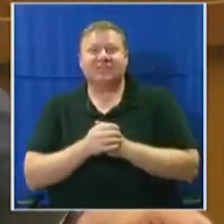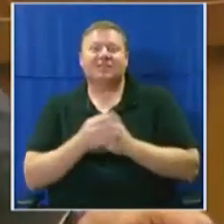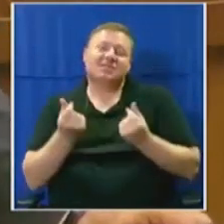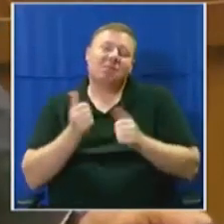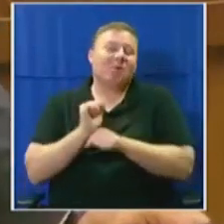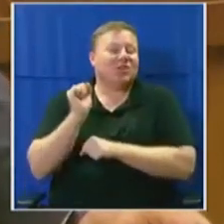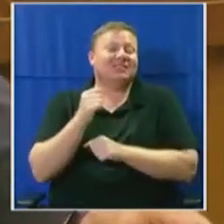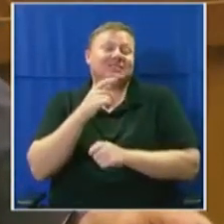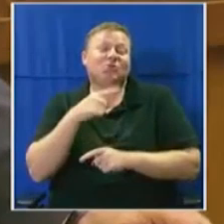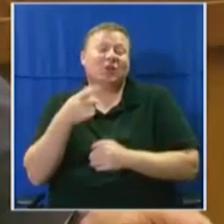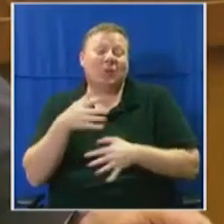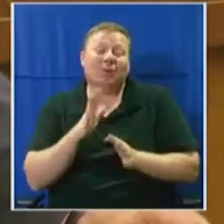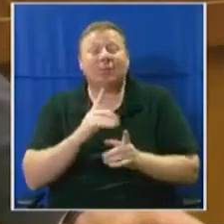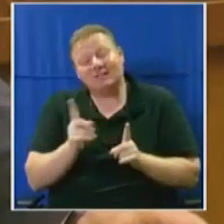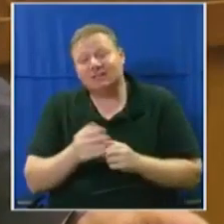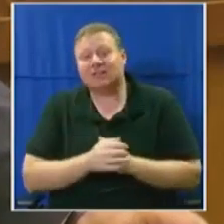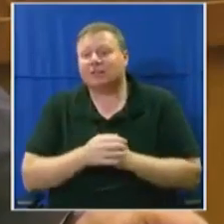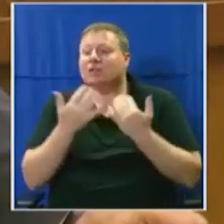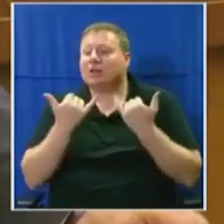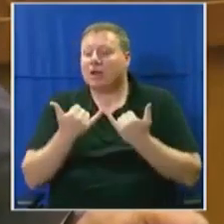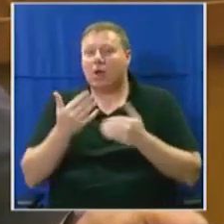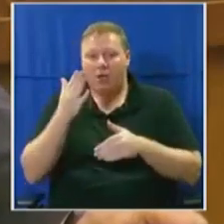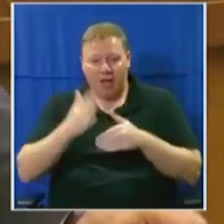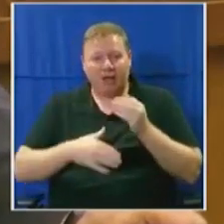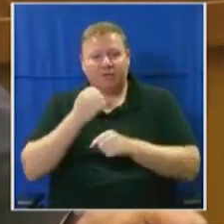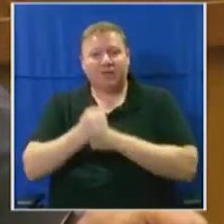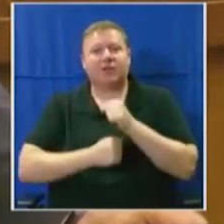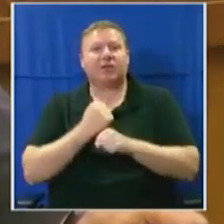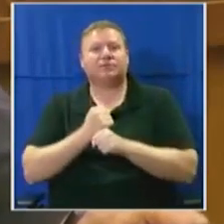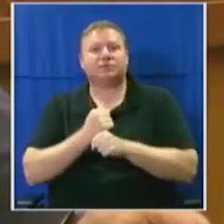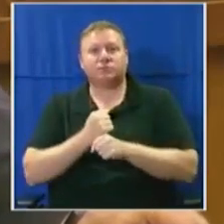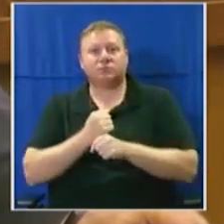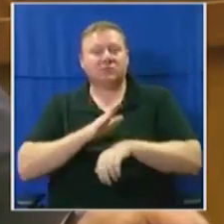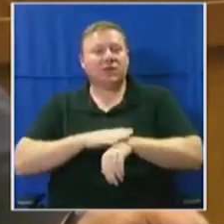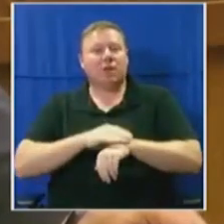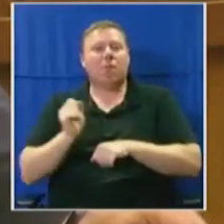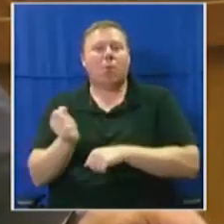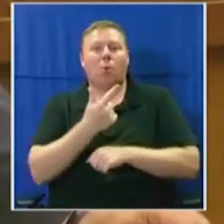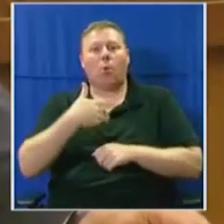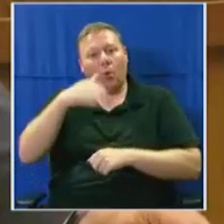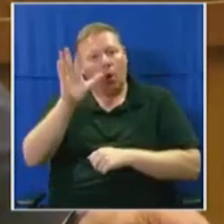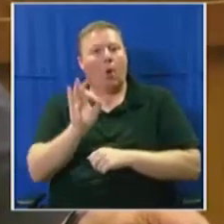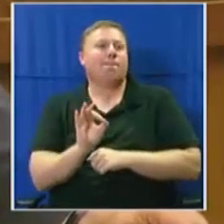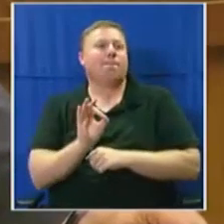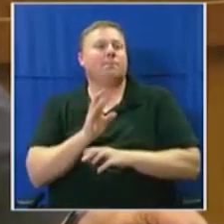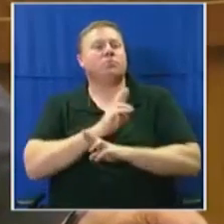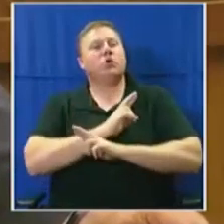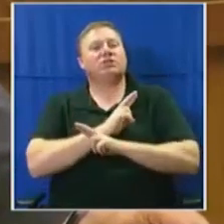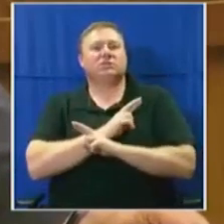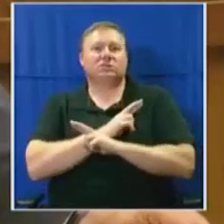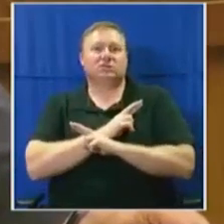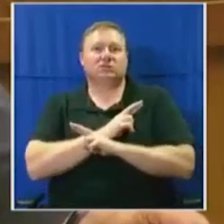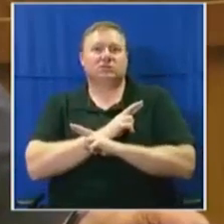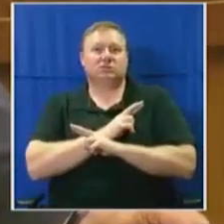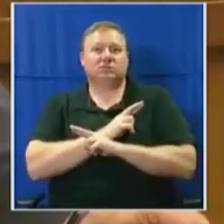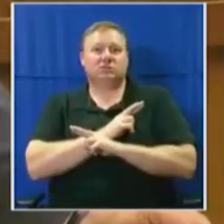But here we are at the end of the year, and it's now appropriate and it's time for all of us to go home, to rest, and to spend some quality